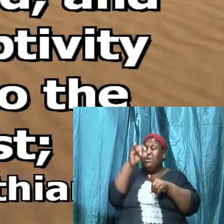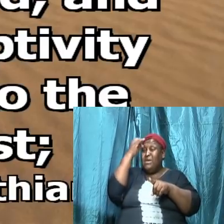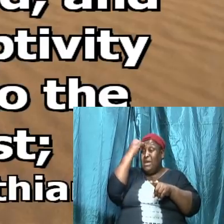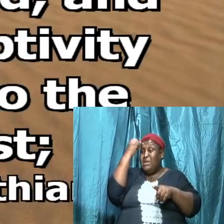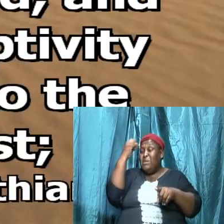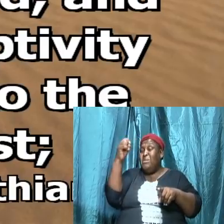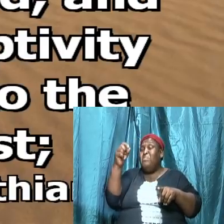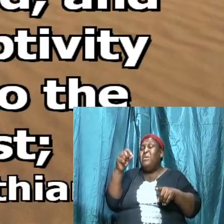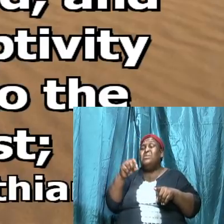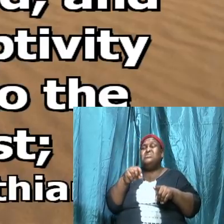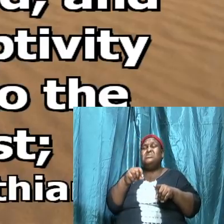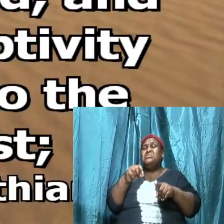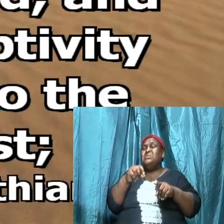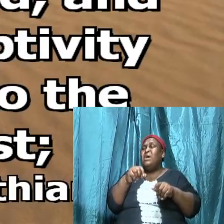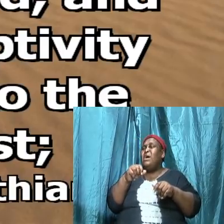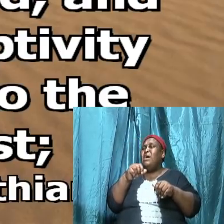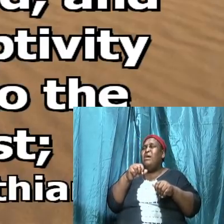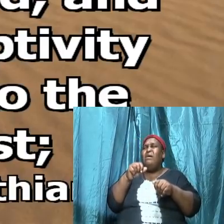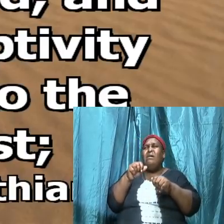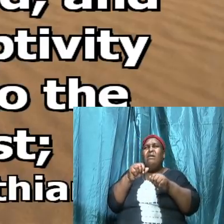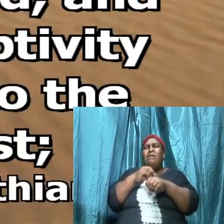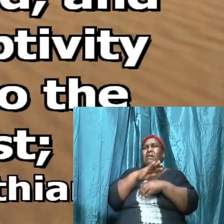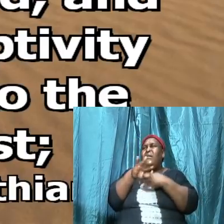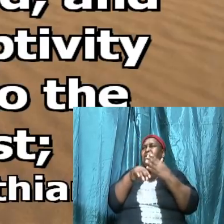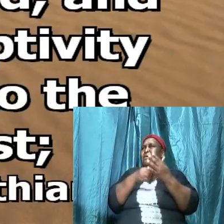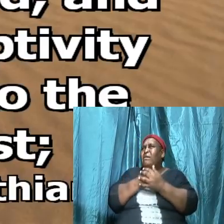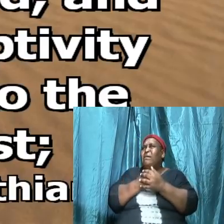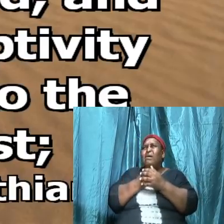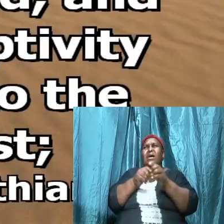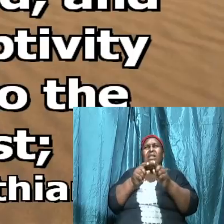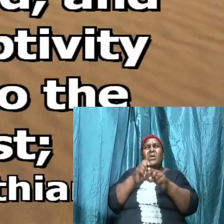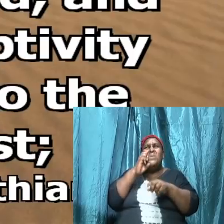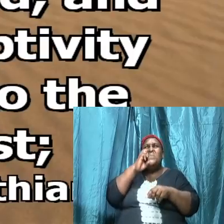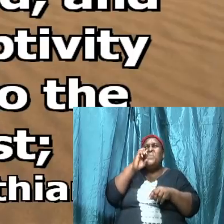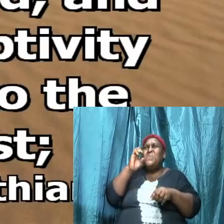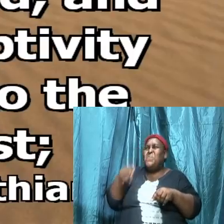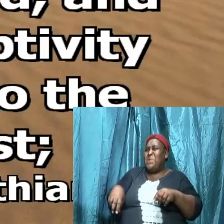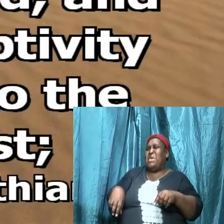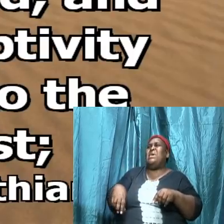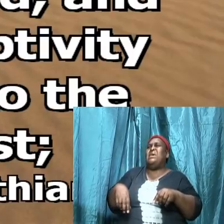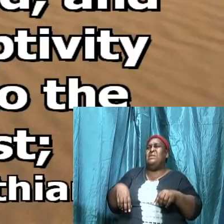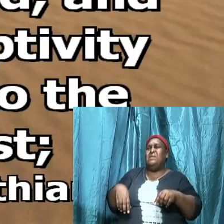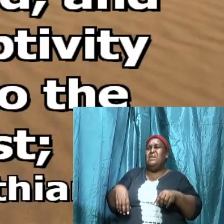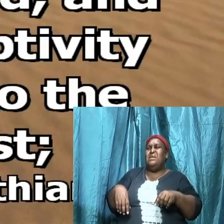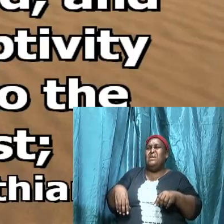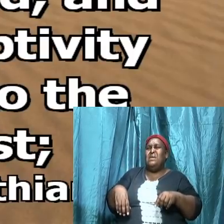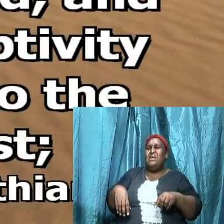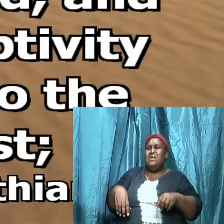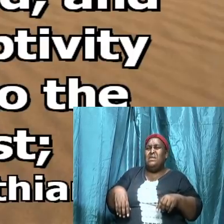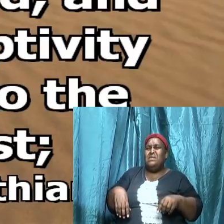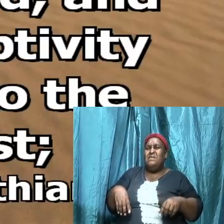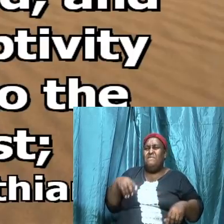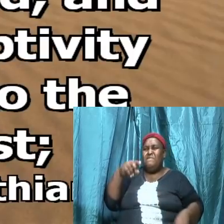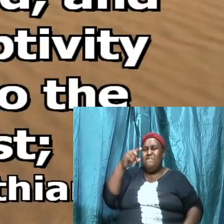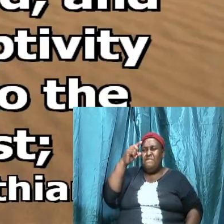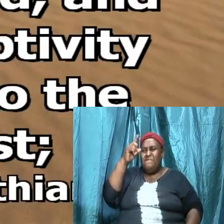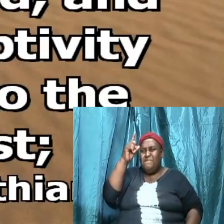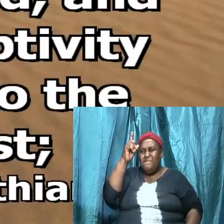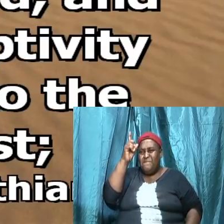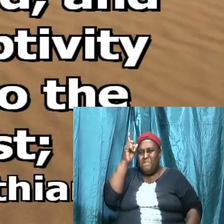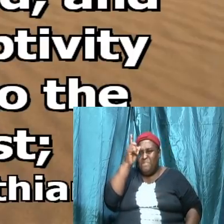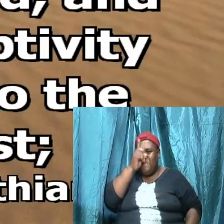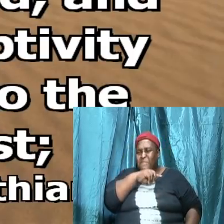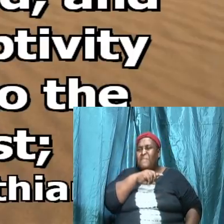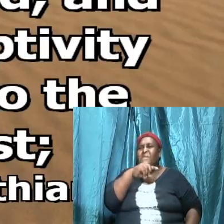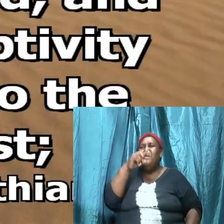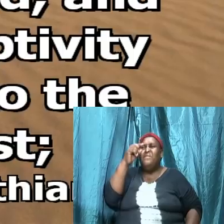wicked devices so Paul is saying to those same Corinthian church who is telling that he's after your mind he's